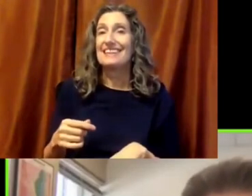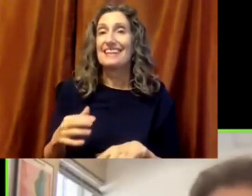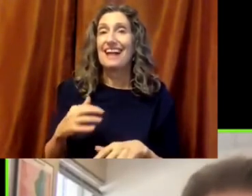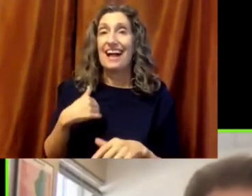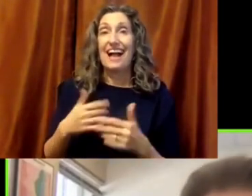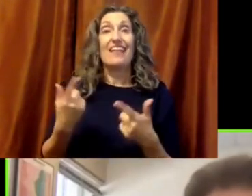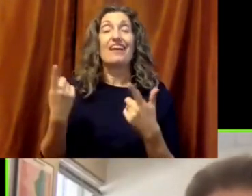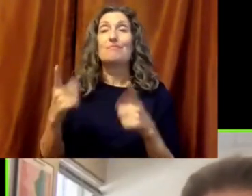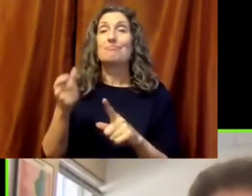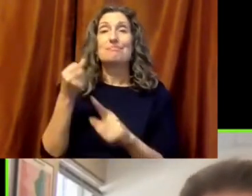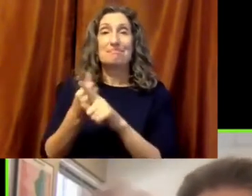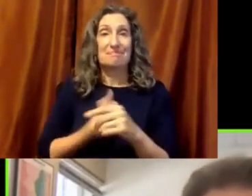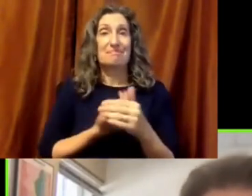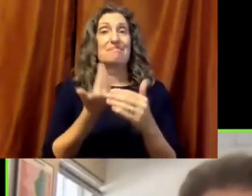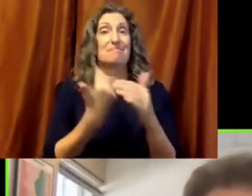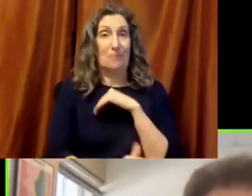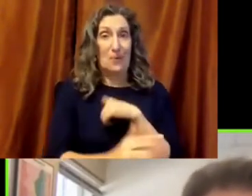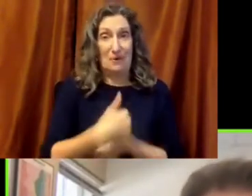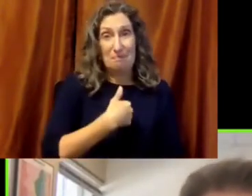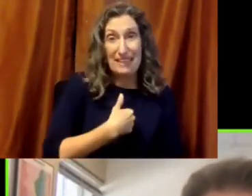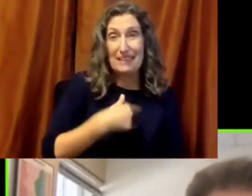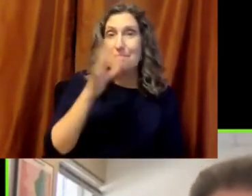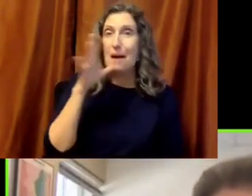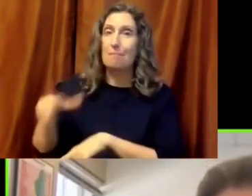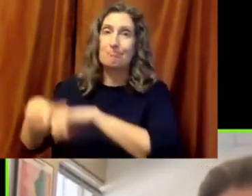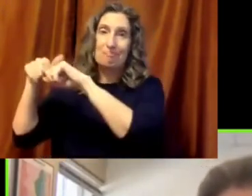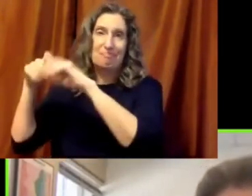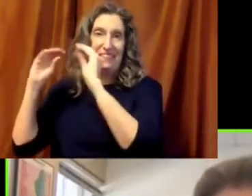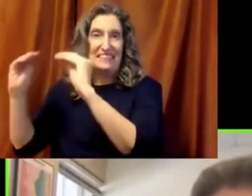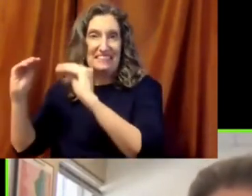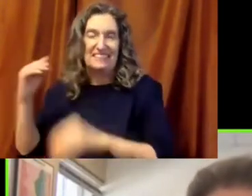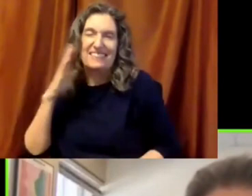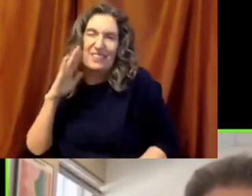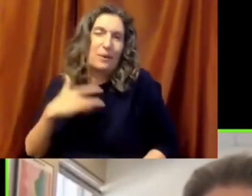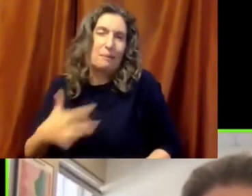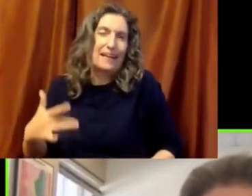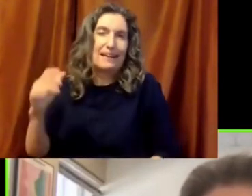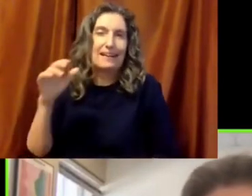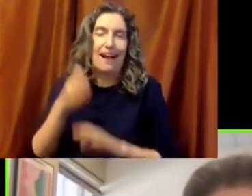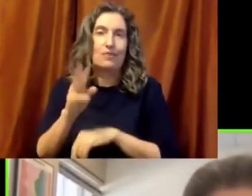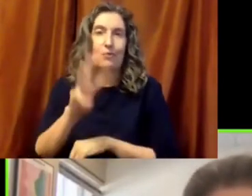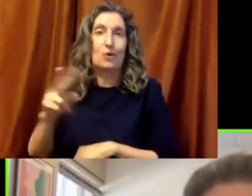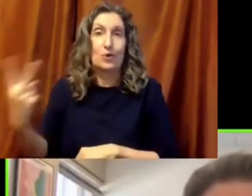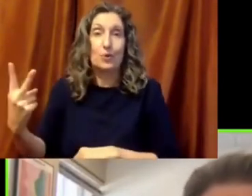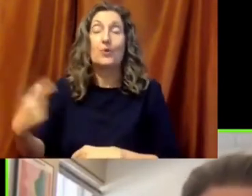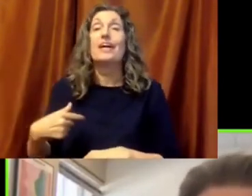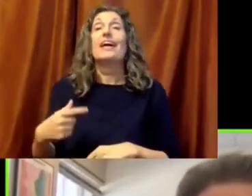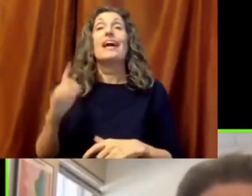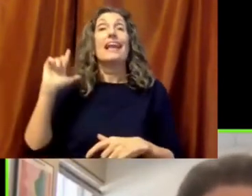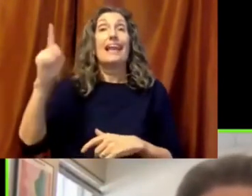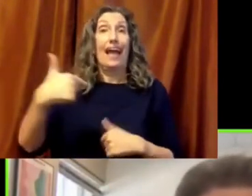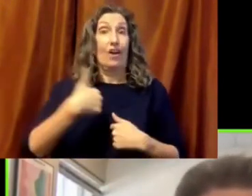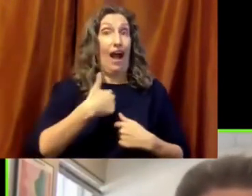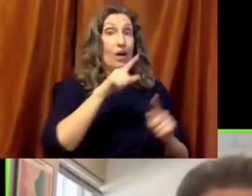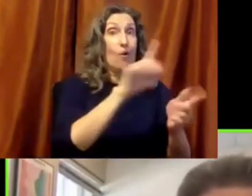I was born, and that, among other things, disrupted that post-World War II teaching. But later on, she went back to